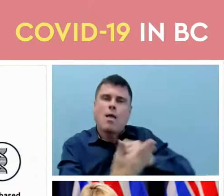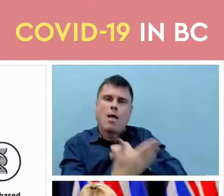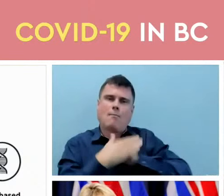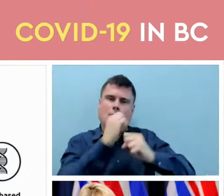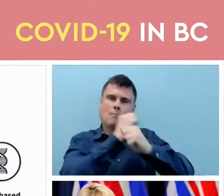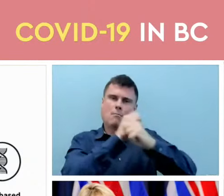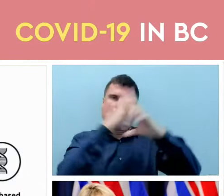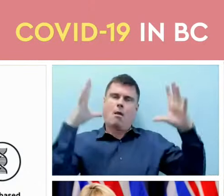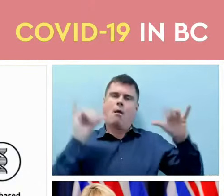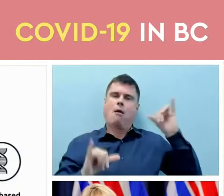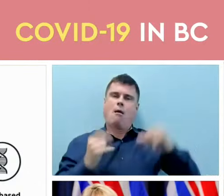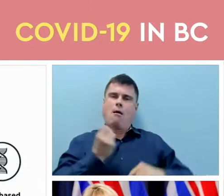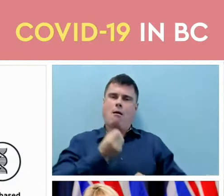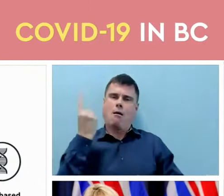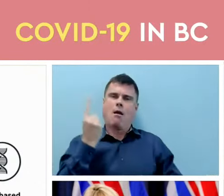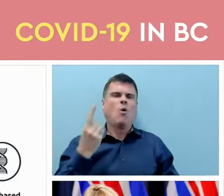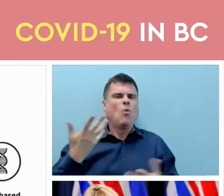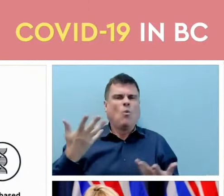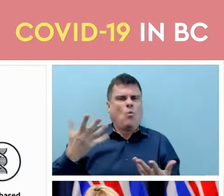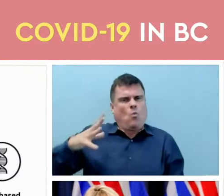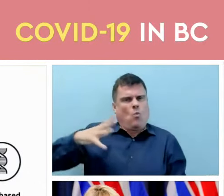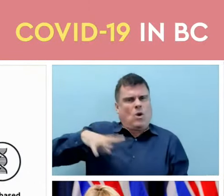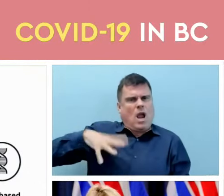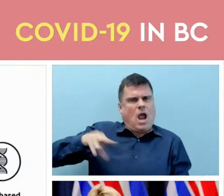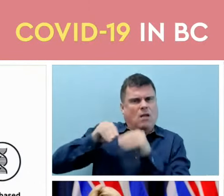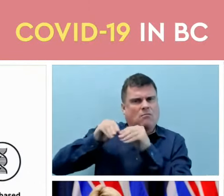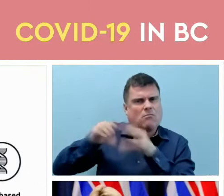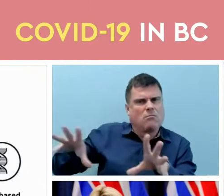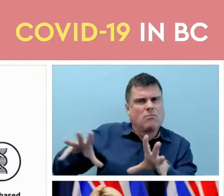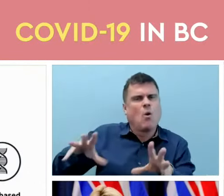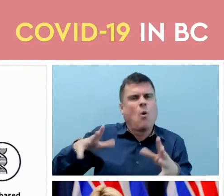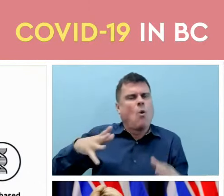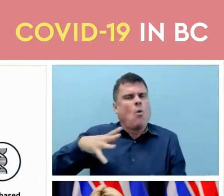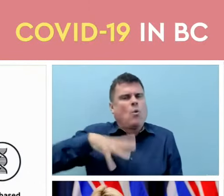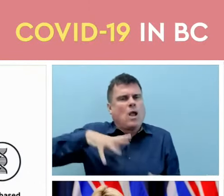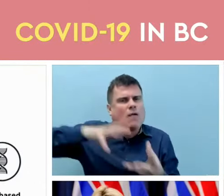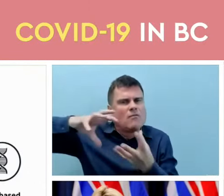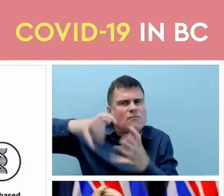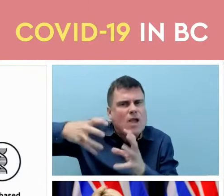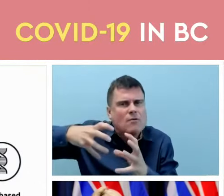transmission patterns of the different variants that are affecting people in British Columbia.